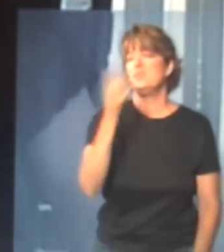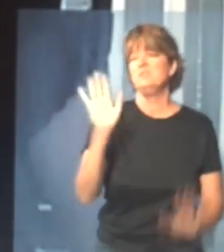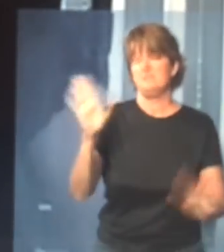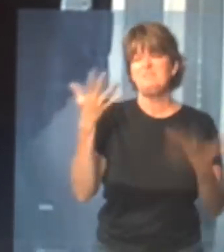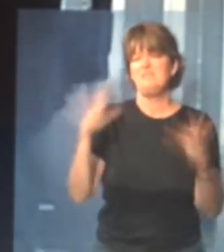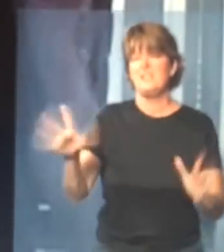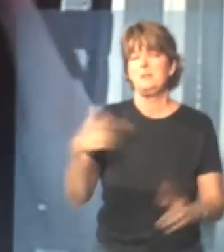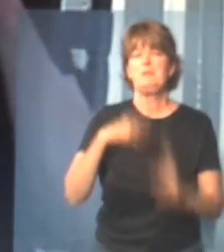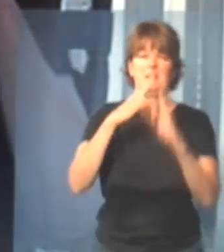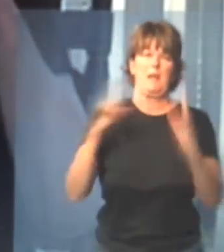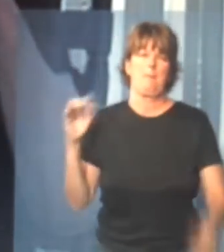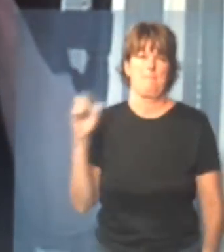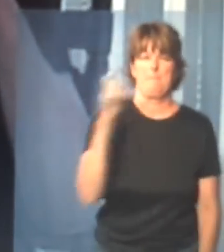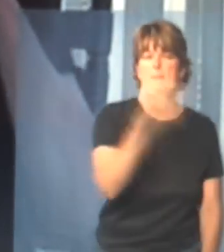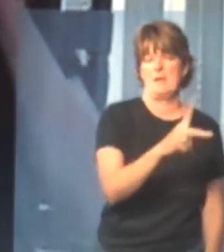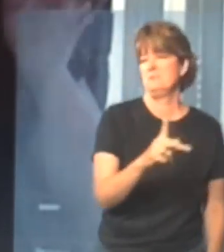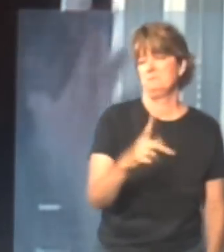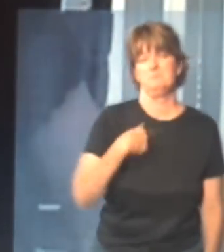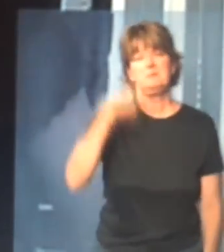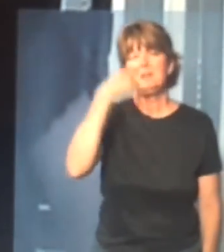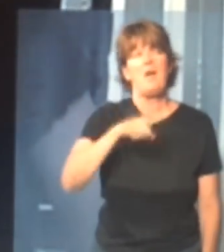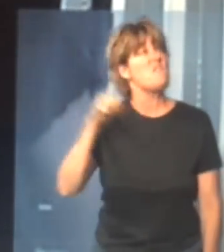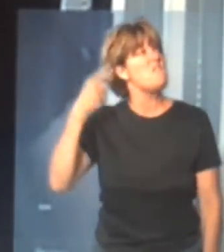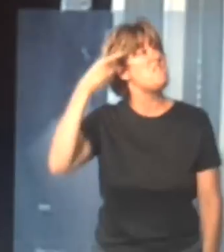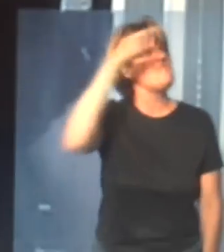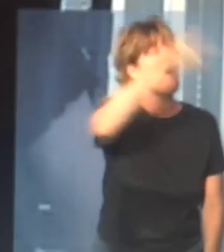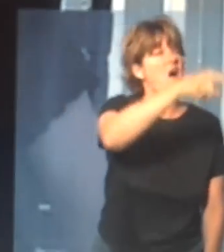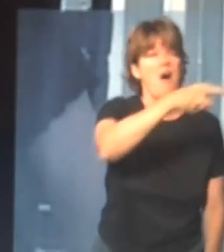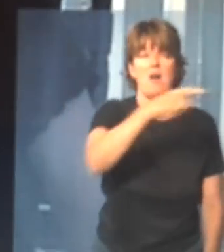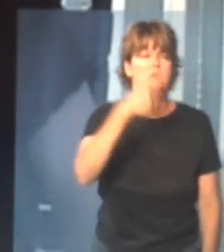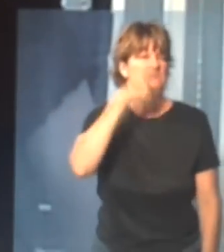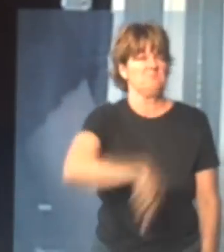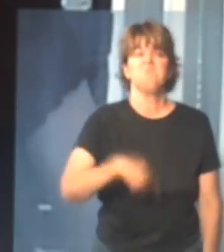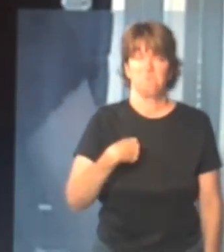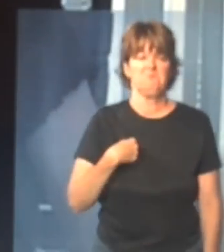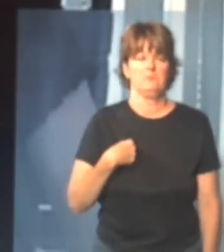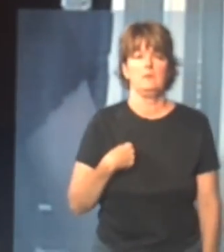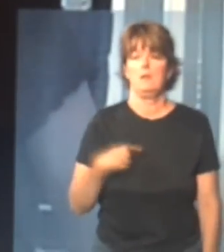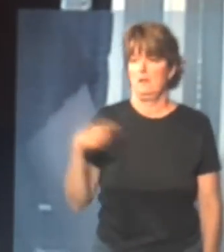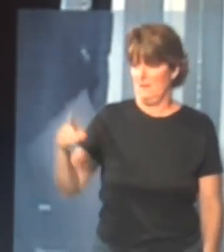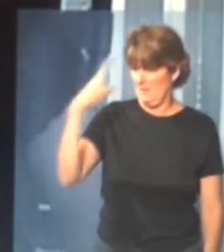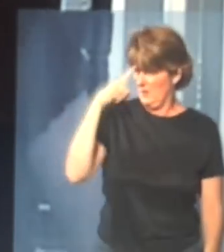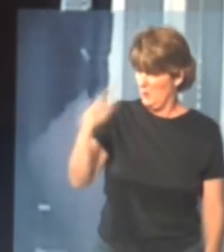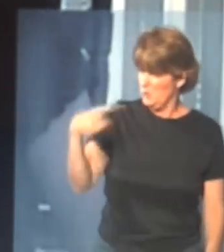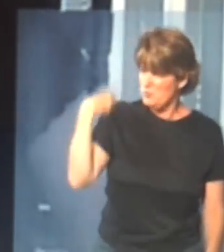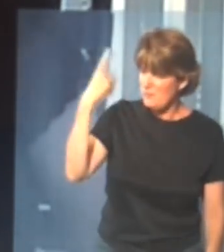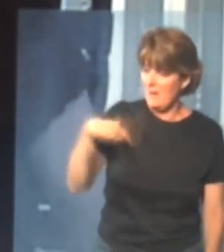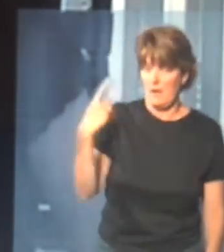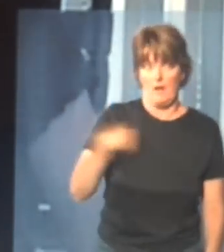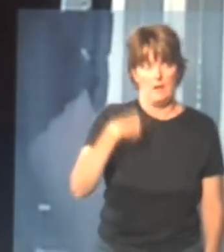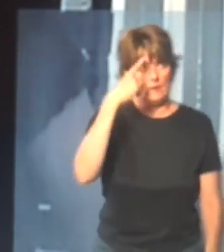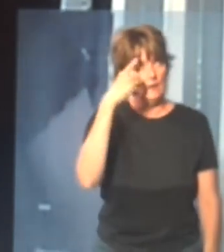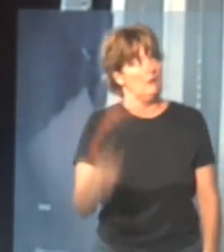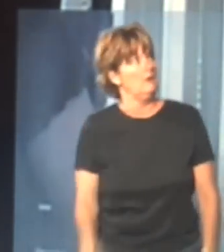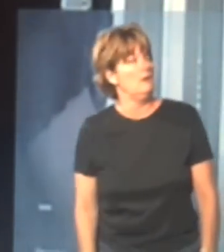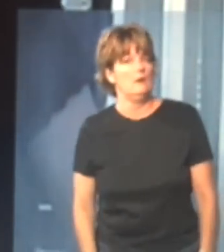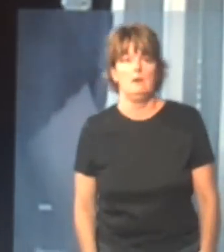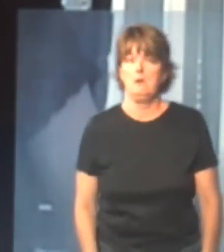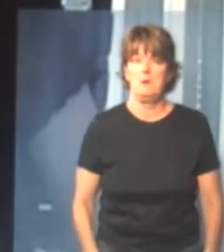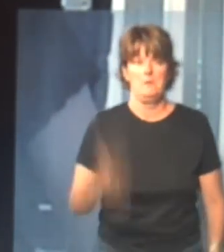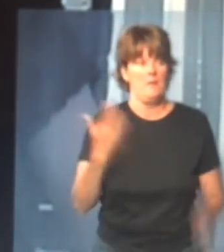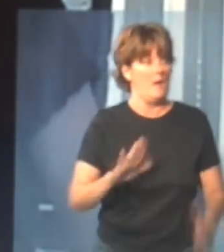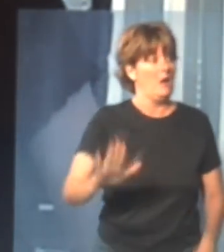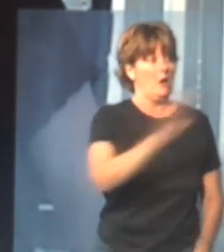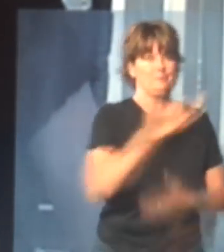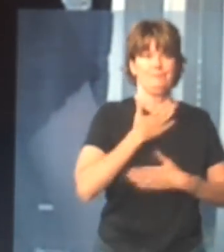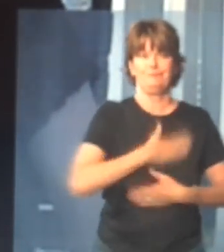to the campground, and I said, I'll walk back, I don't care how far it is, you know, they're all thinking I'm crazy, and I kept thinking, oh my gosh, I probably